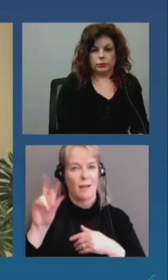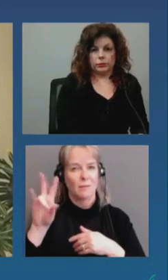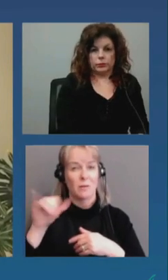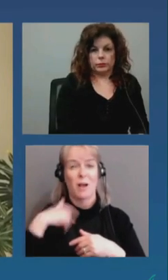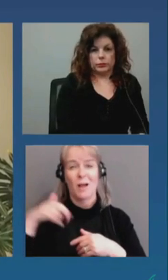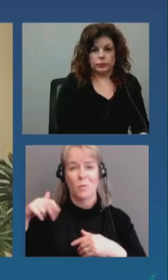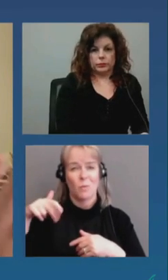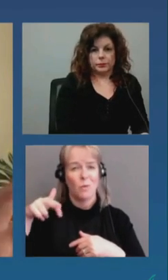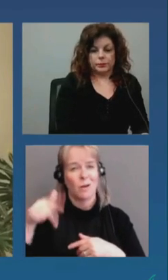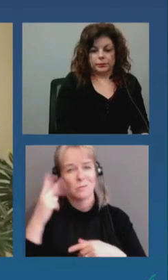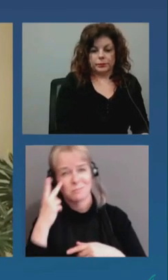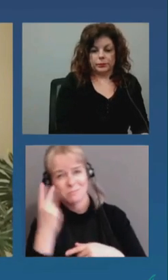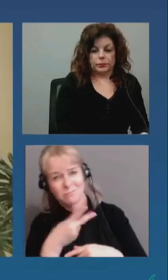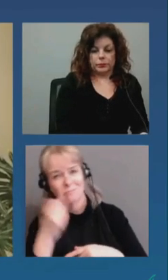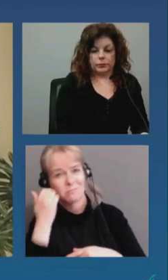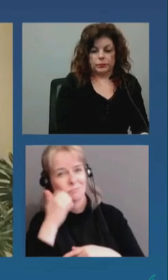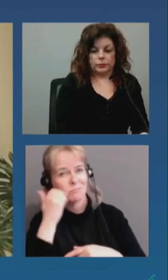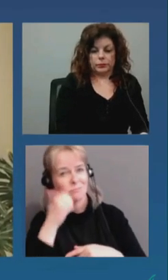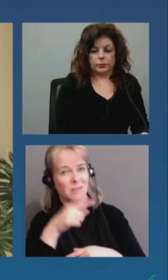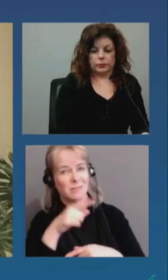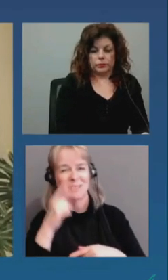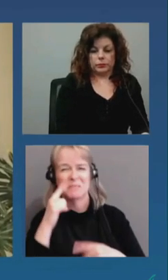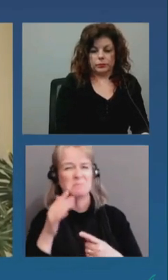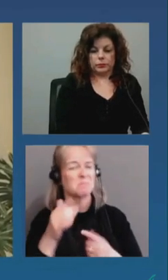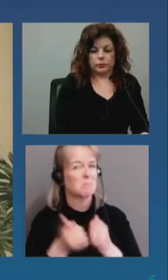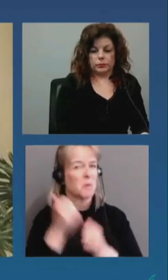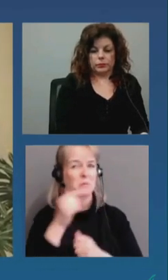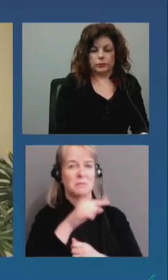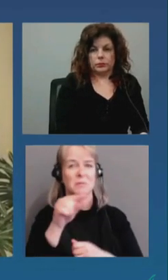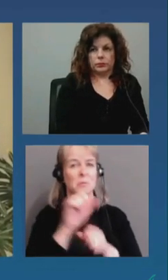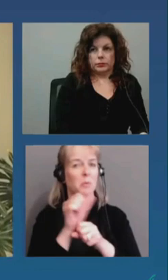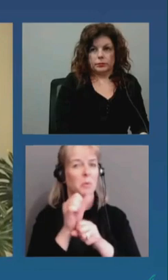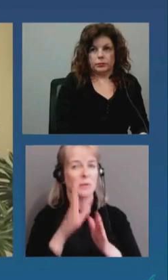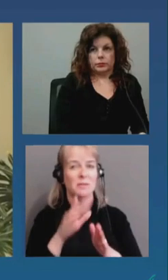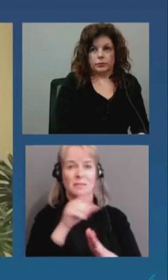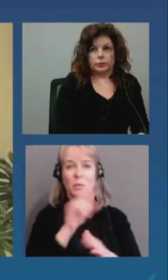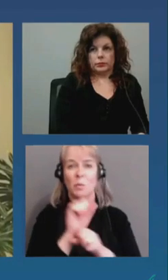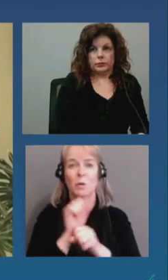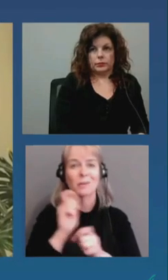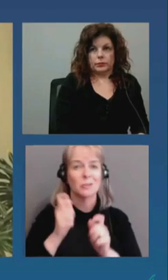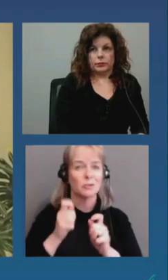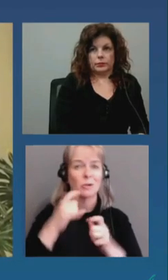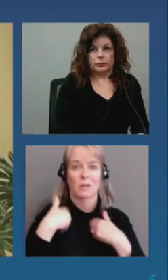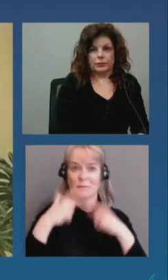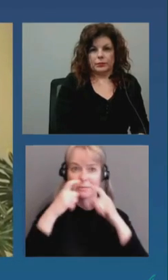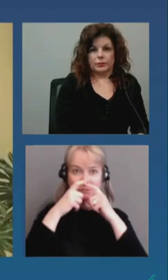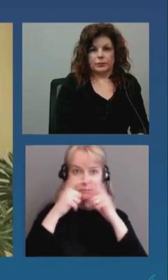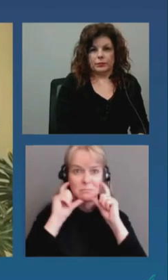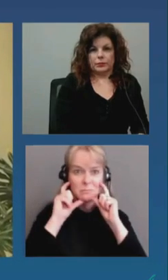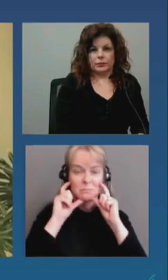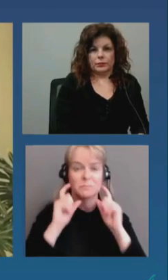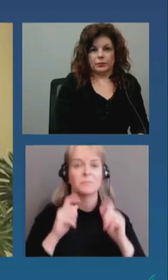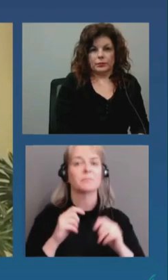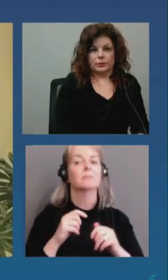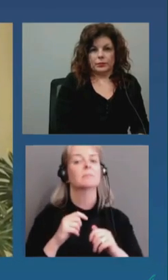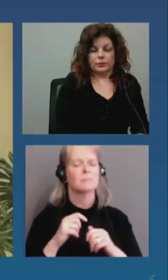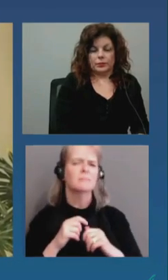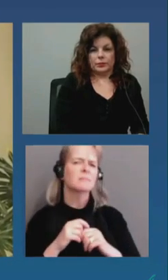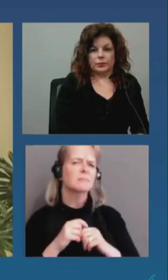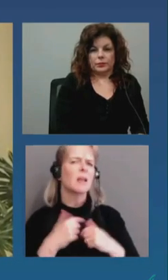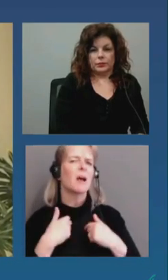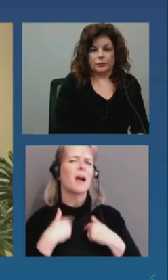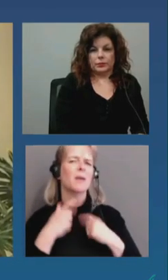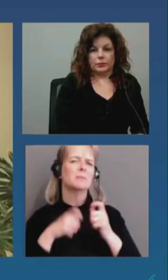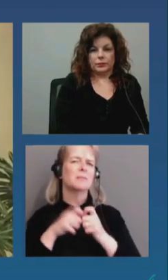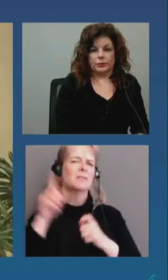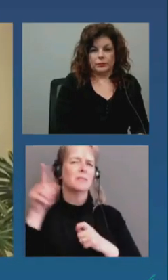employee on that site masked up. Yeah, this specific site I was talking about was at Carlingwood Mall, the